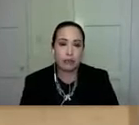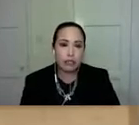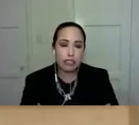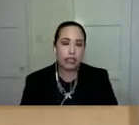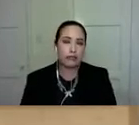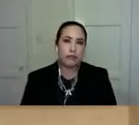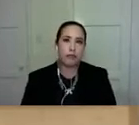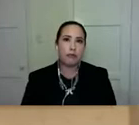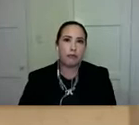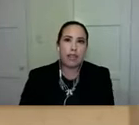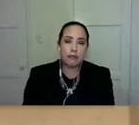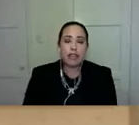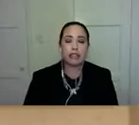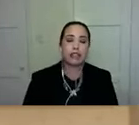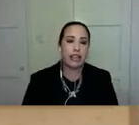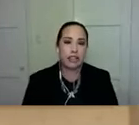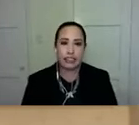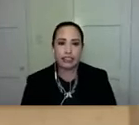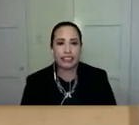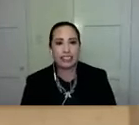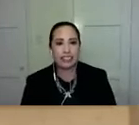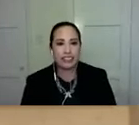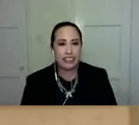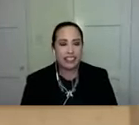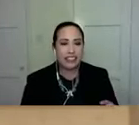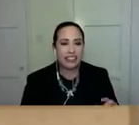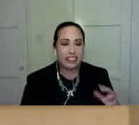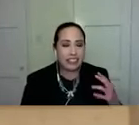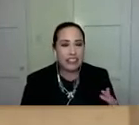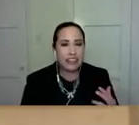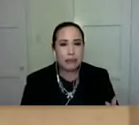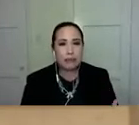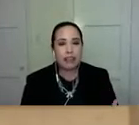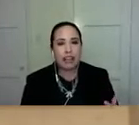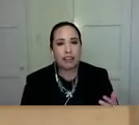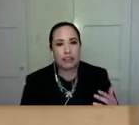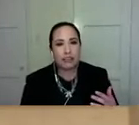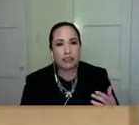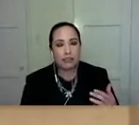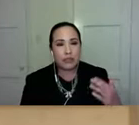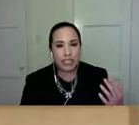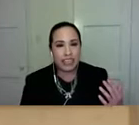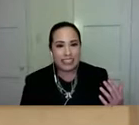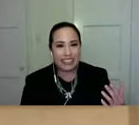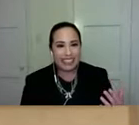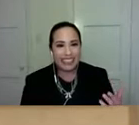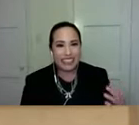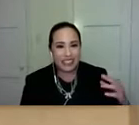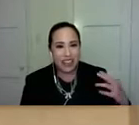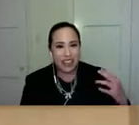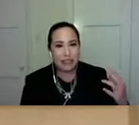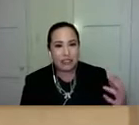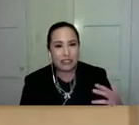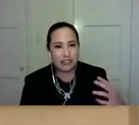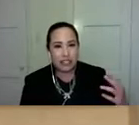to me and it really kind of made me understand like since the since native people uh were seeing you know